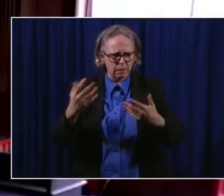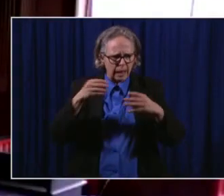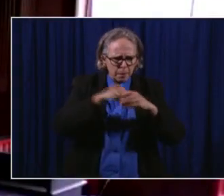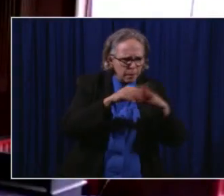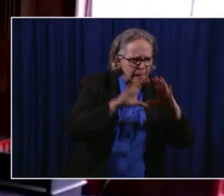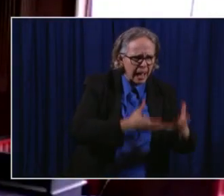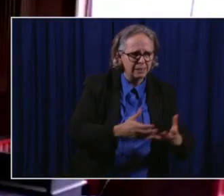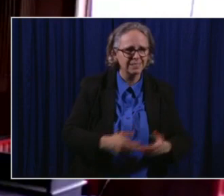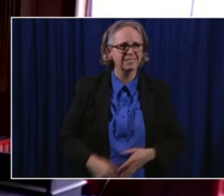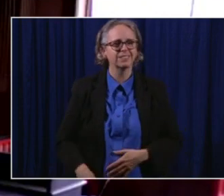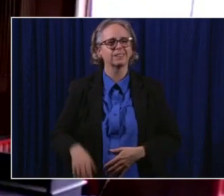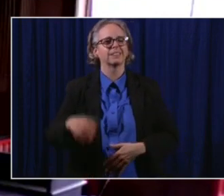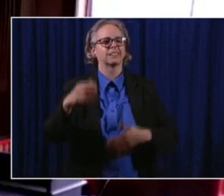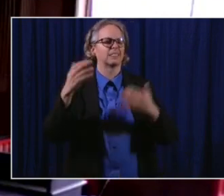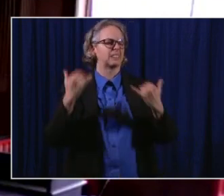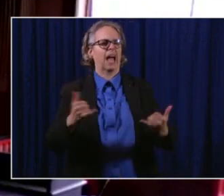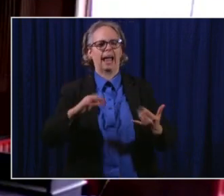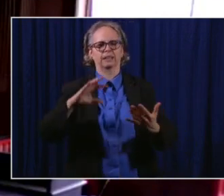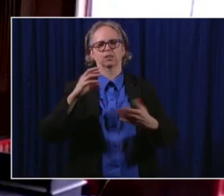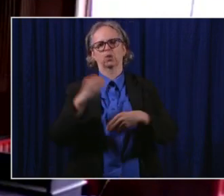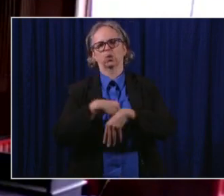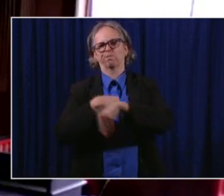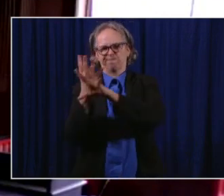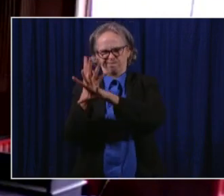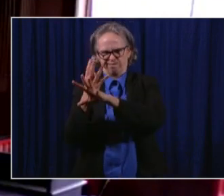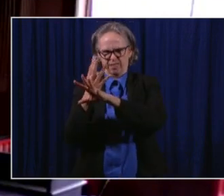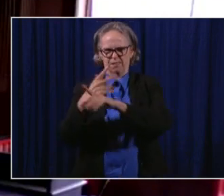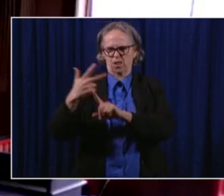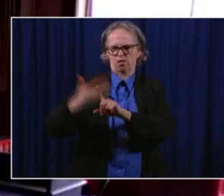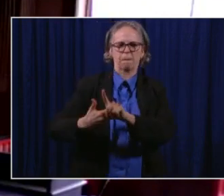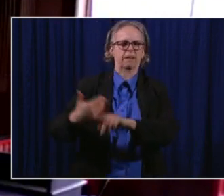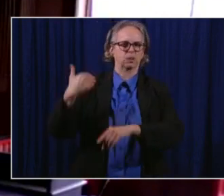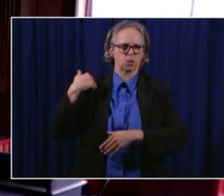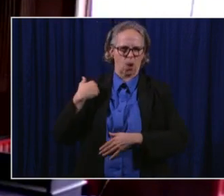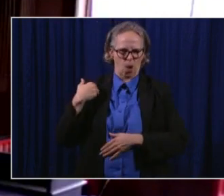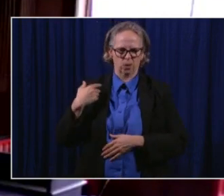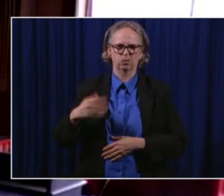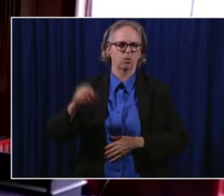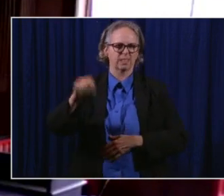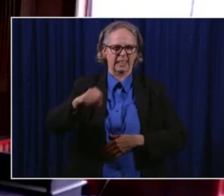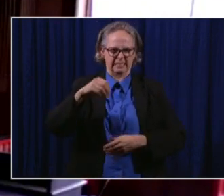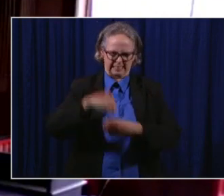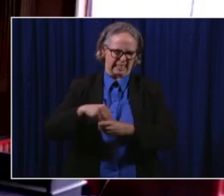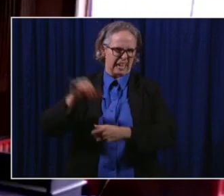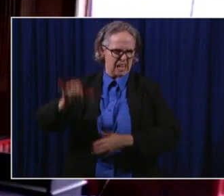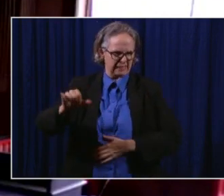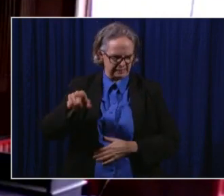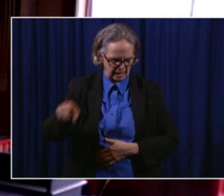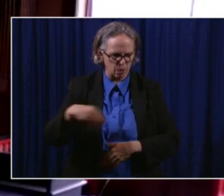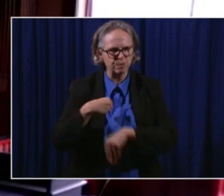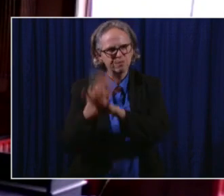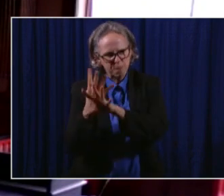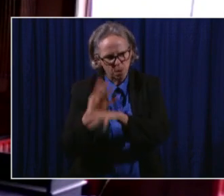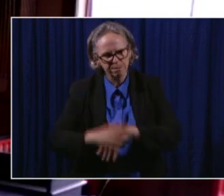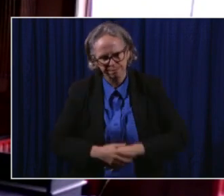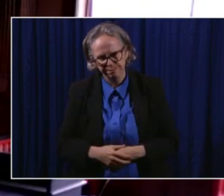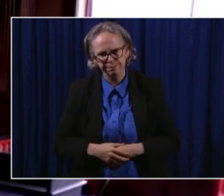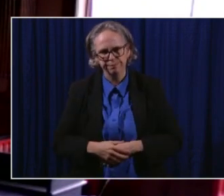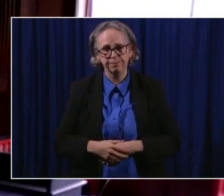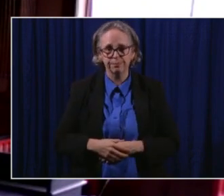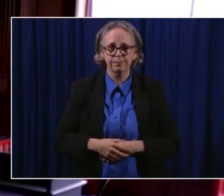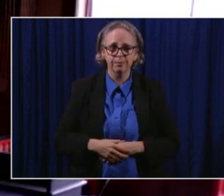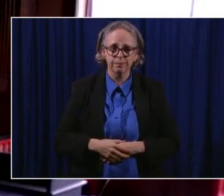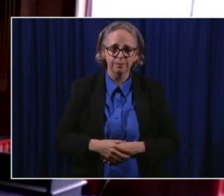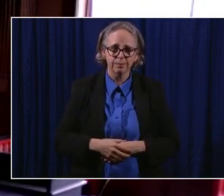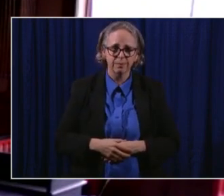to go remote about three months ago, so we are working through the remote system. We have all of our devices, and we've started, and we've